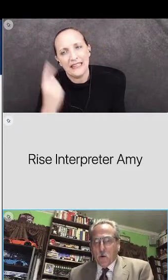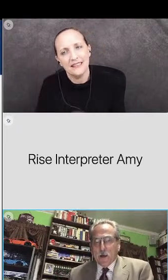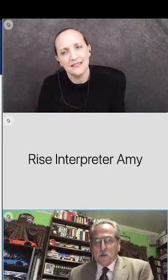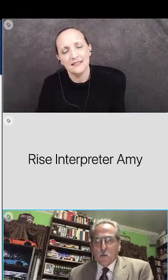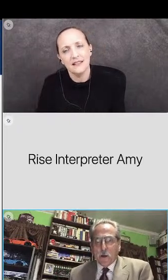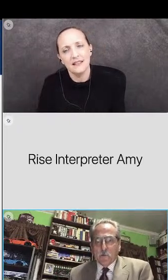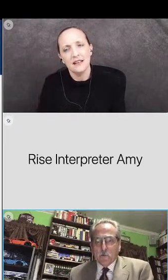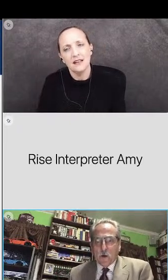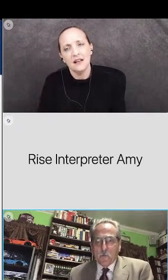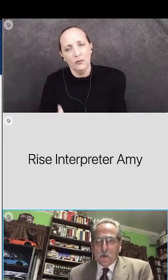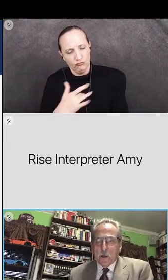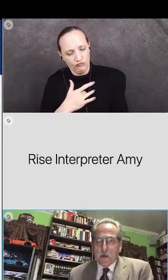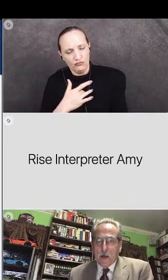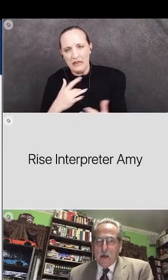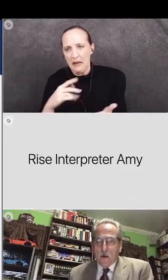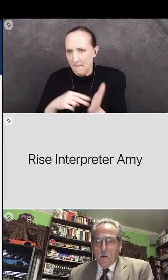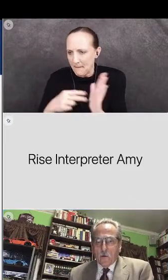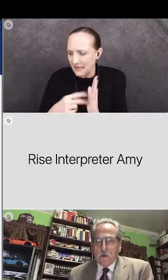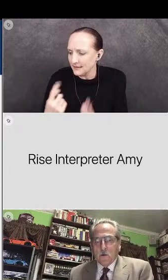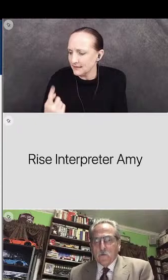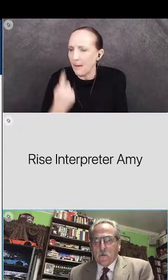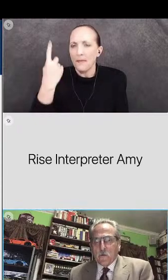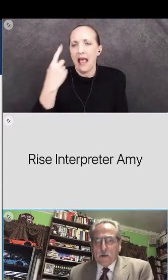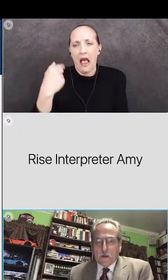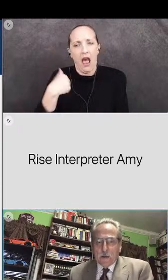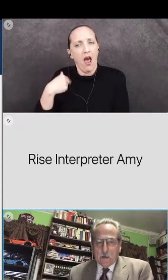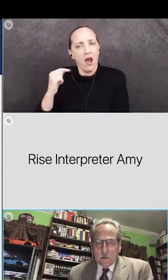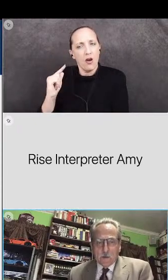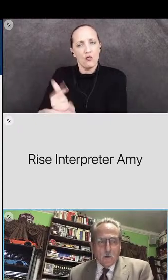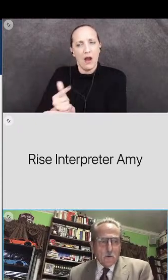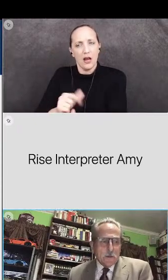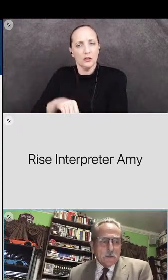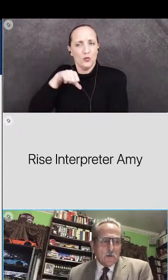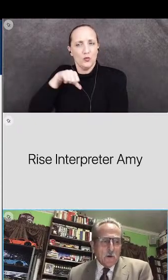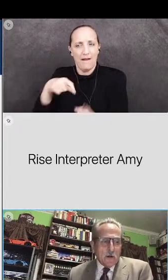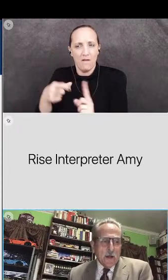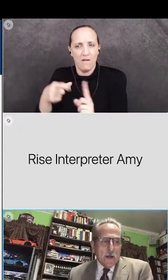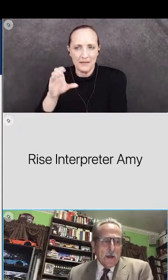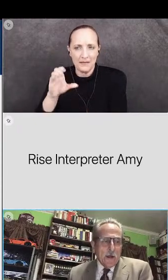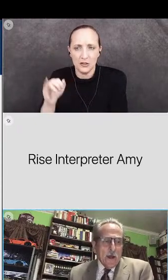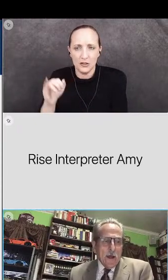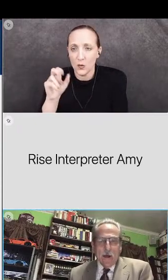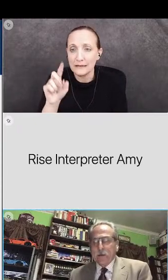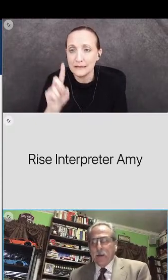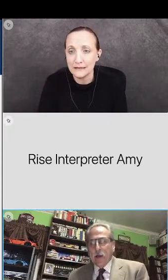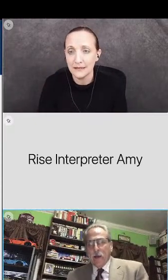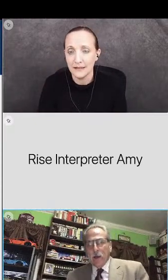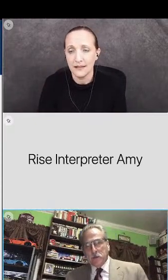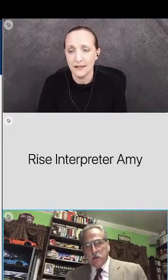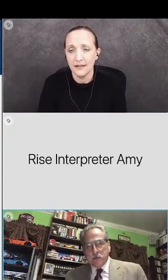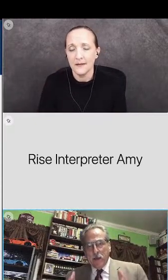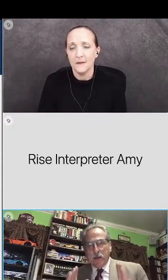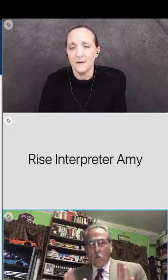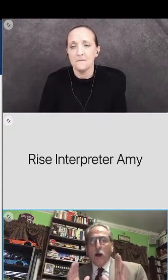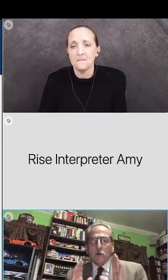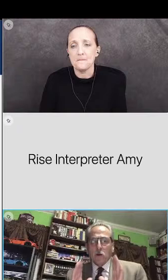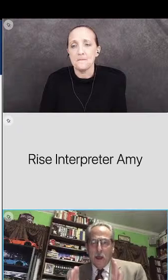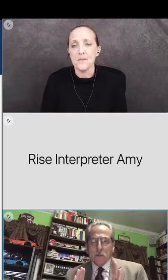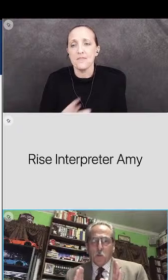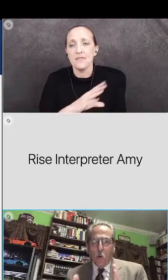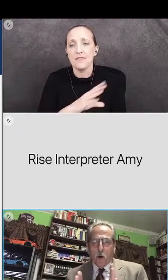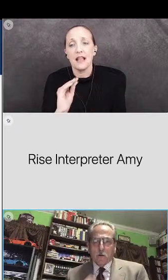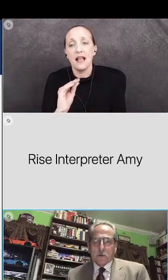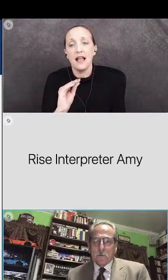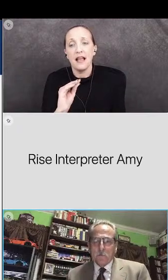value to graduate from the uh polton unified school district and uh to take